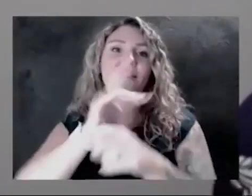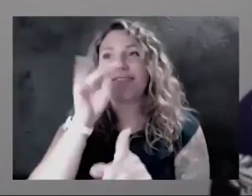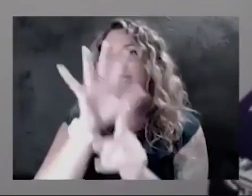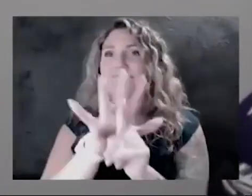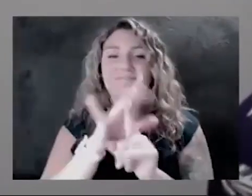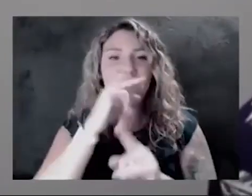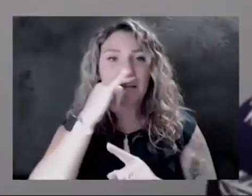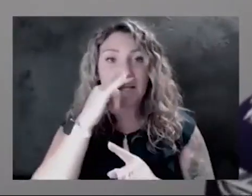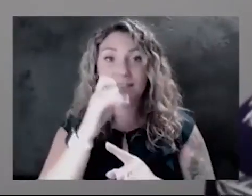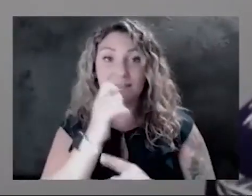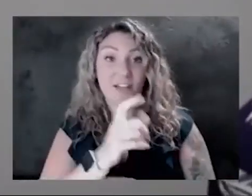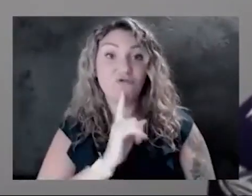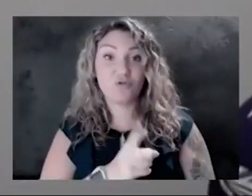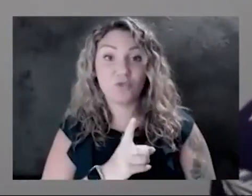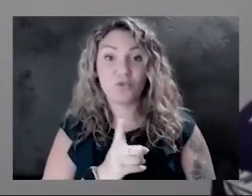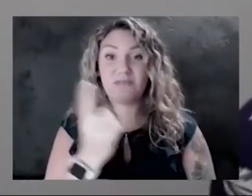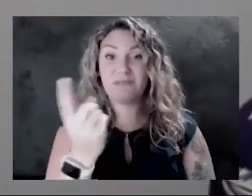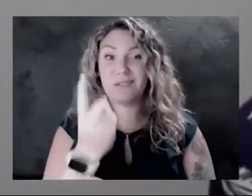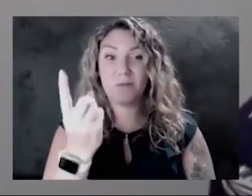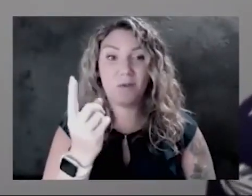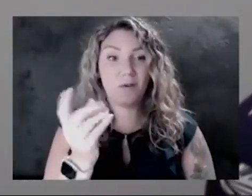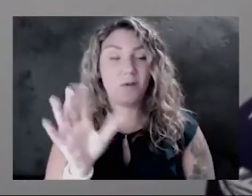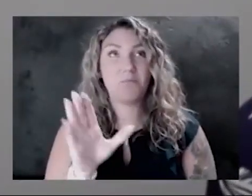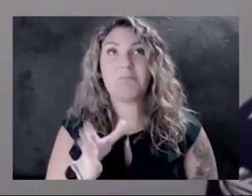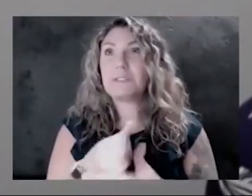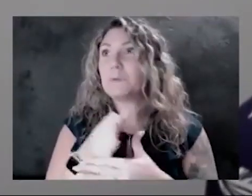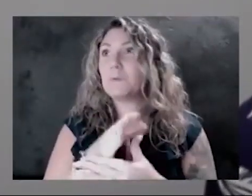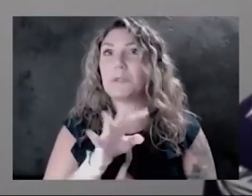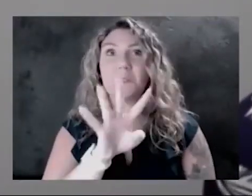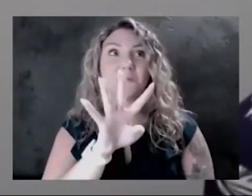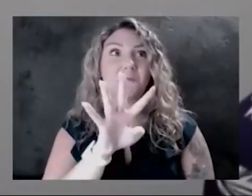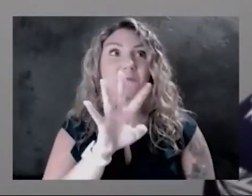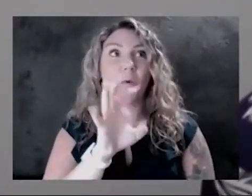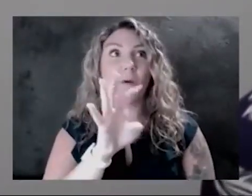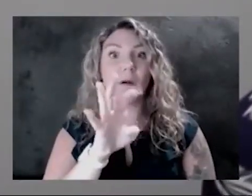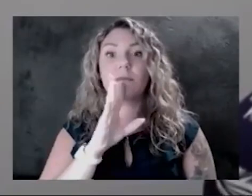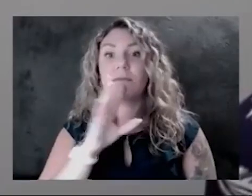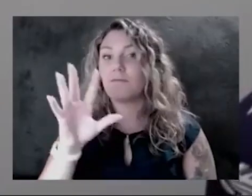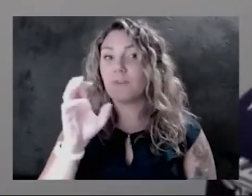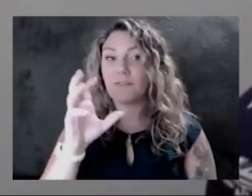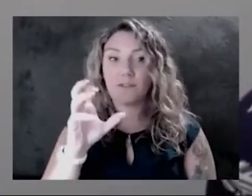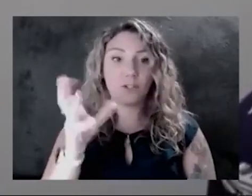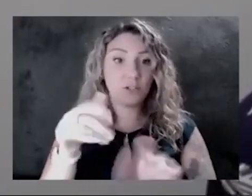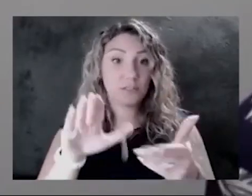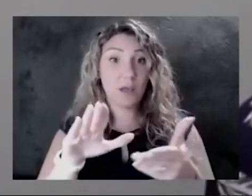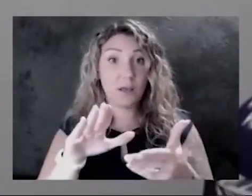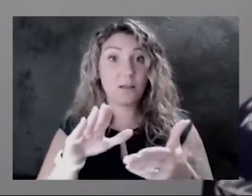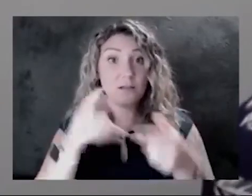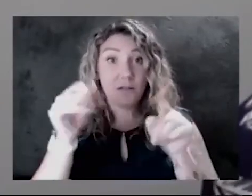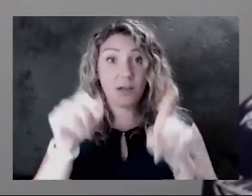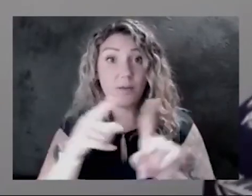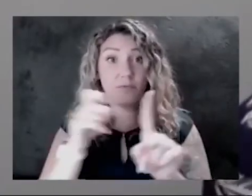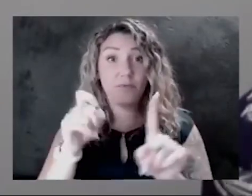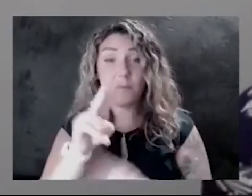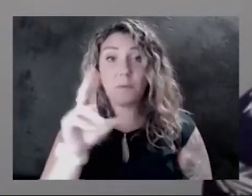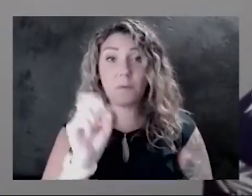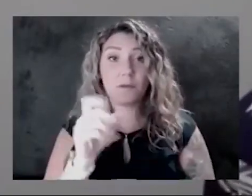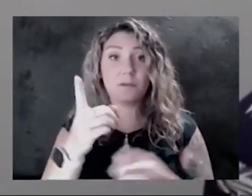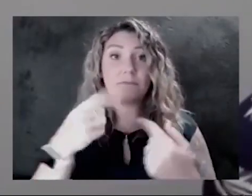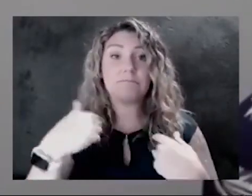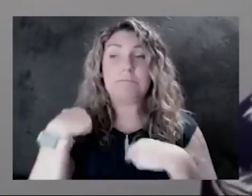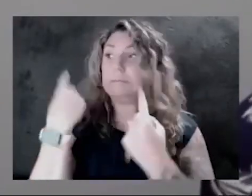And that's not true. Somewhere between 400 and 500 pediatric deaths have occurred due to COVID in the United States since the pandemic began.